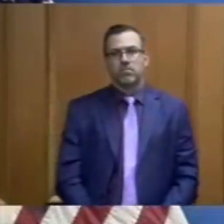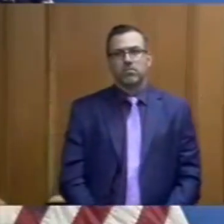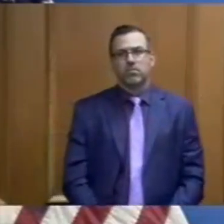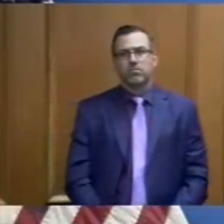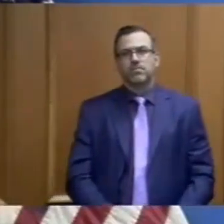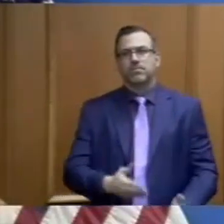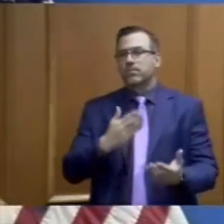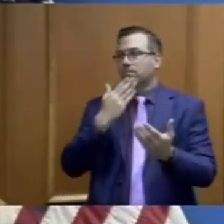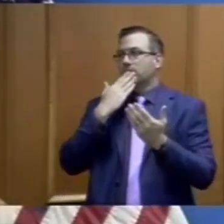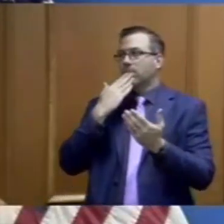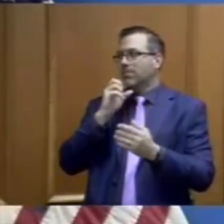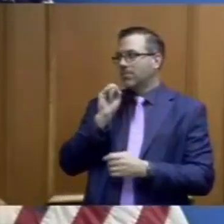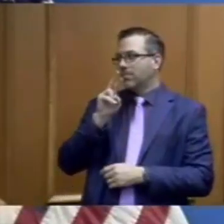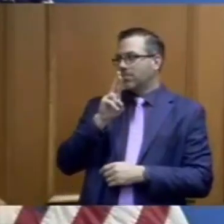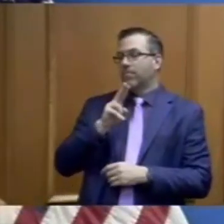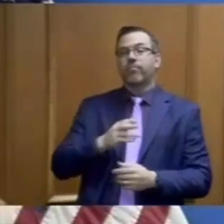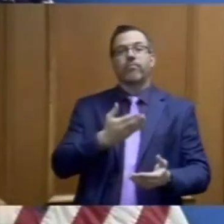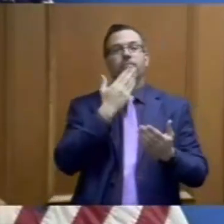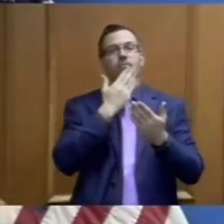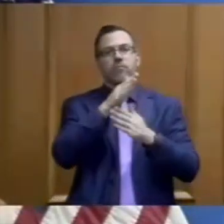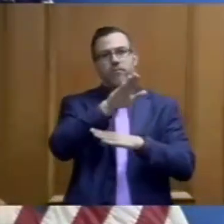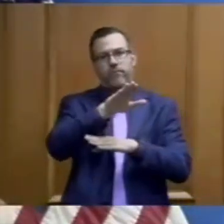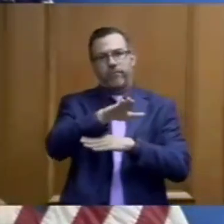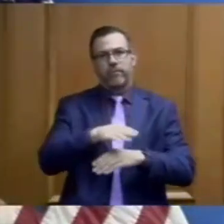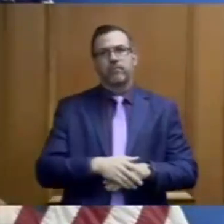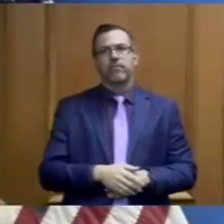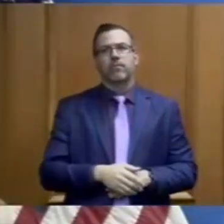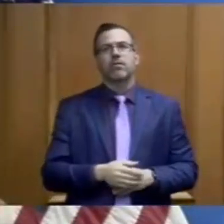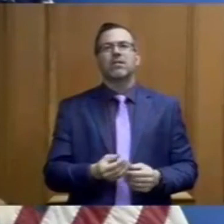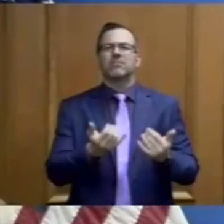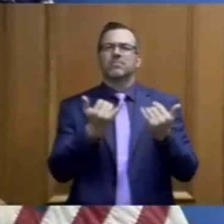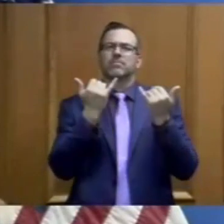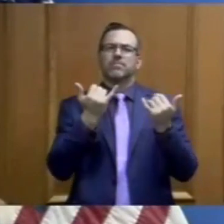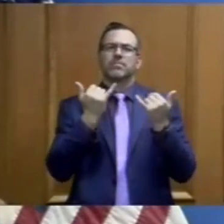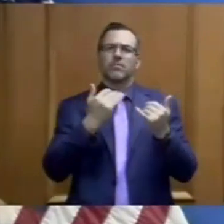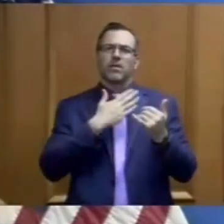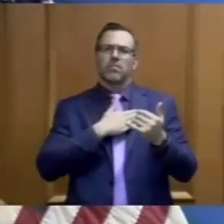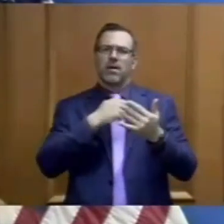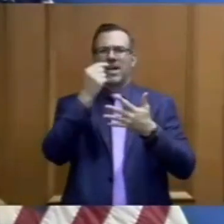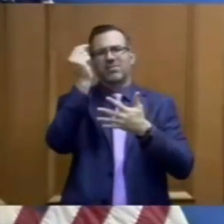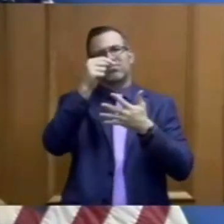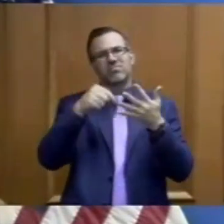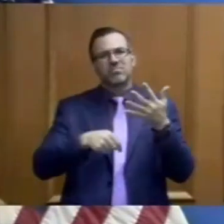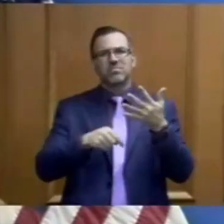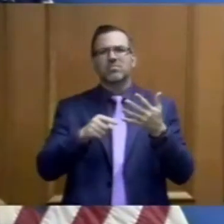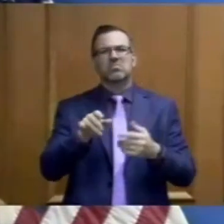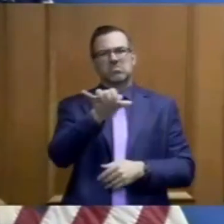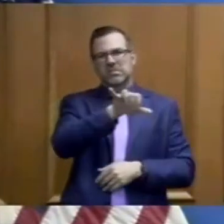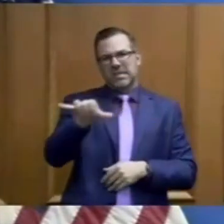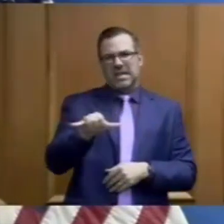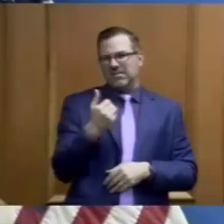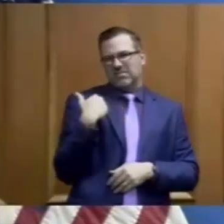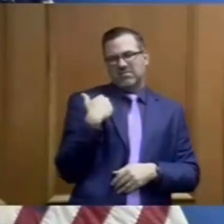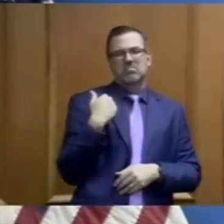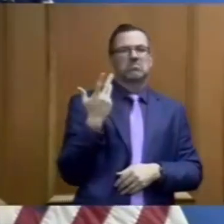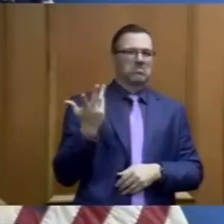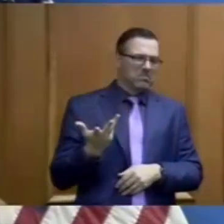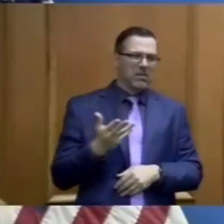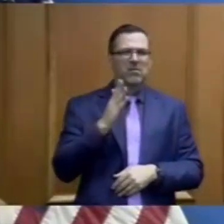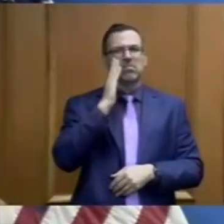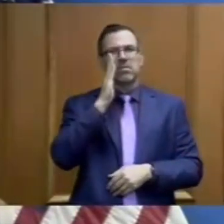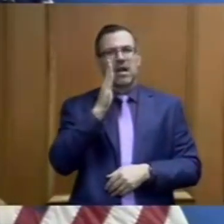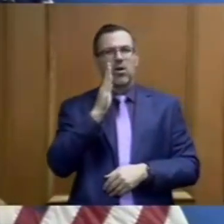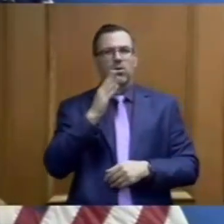Thank you, sir. Good afternoon. Many of my points today are restatements of what the two previous gentlemen have said, so I'll just hit the